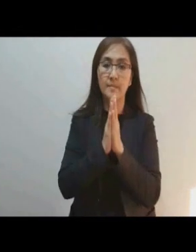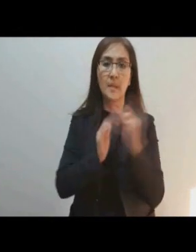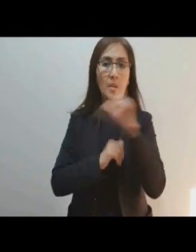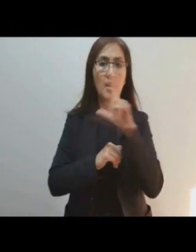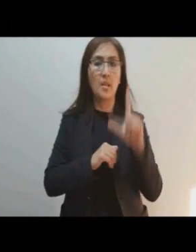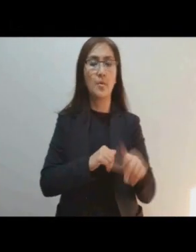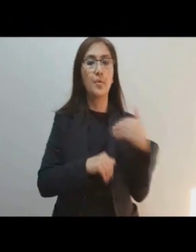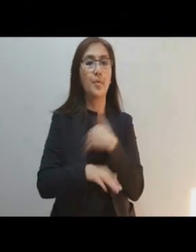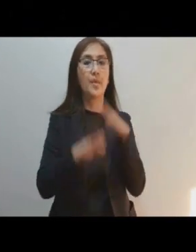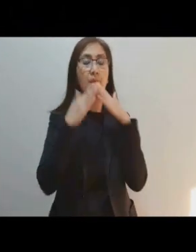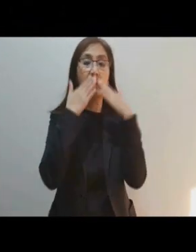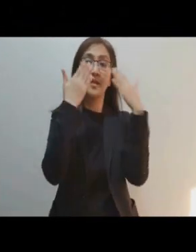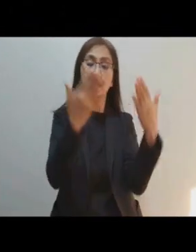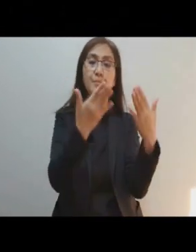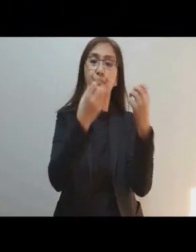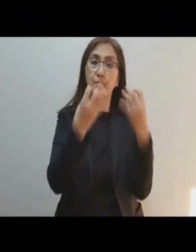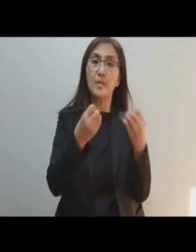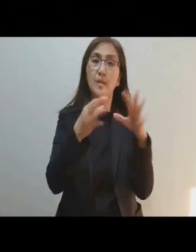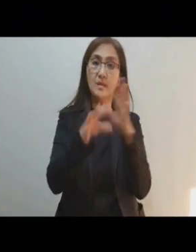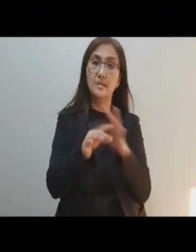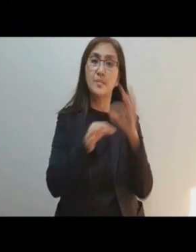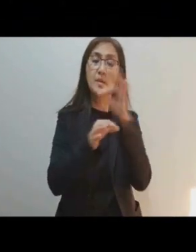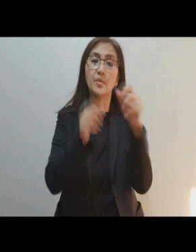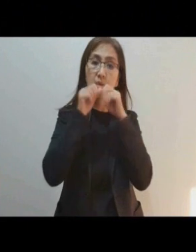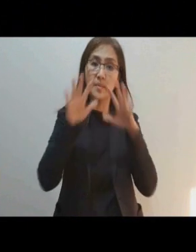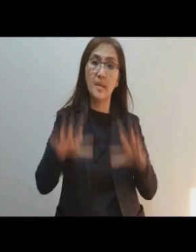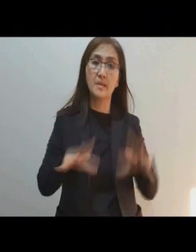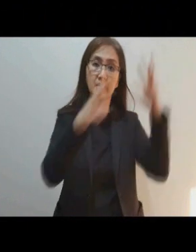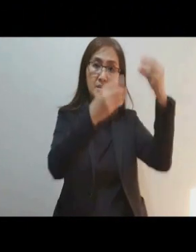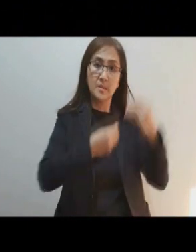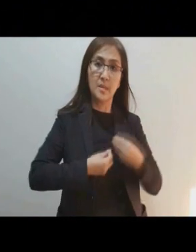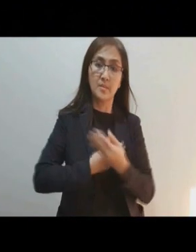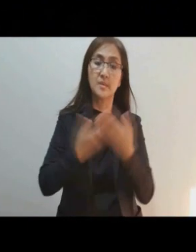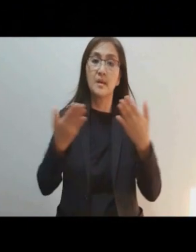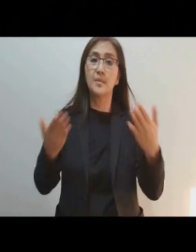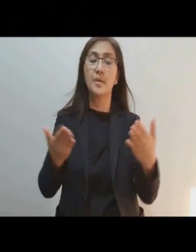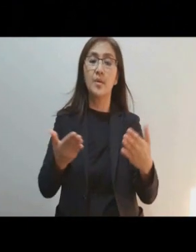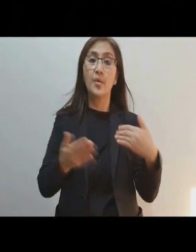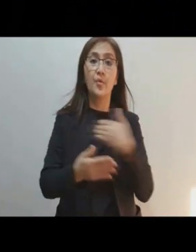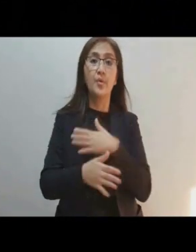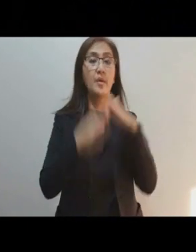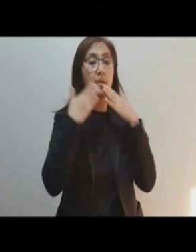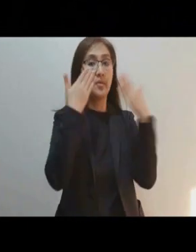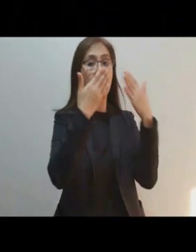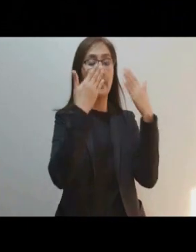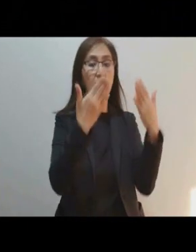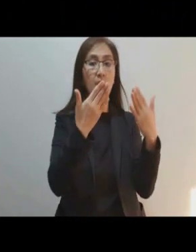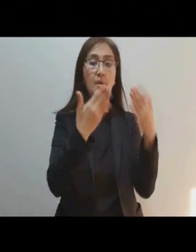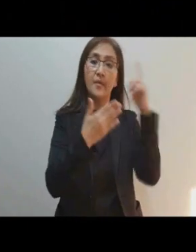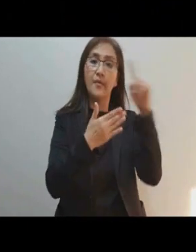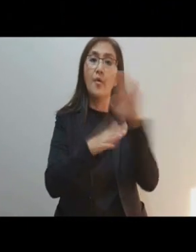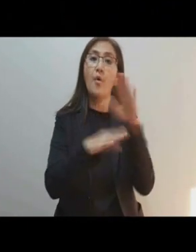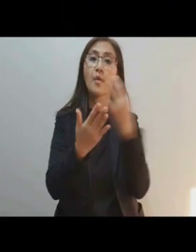Lord, we thank you for the abundant spiritual blessings you bestowed upon us We are grateful as well